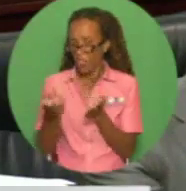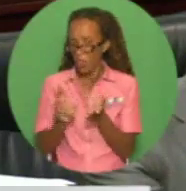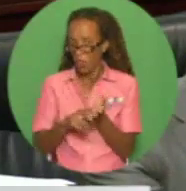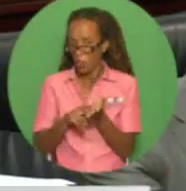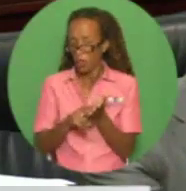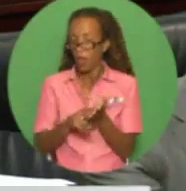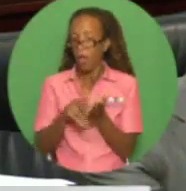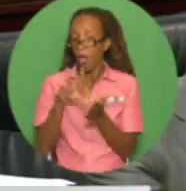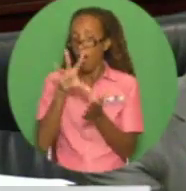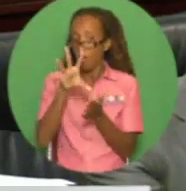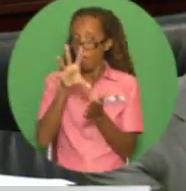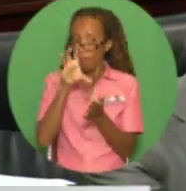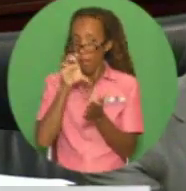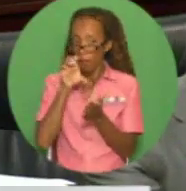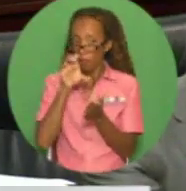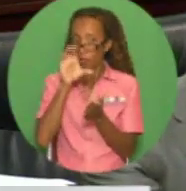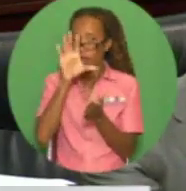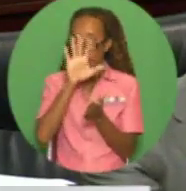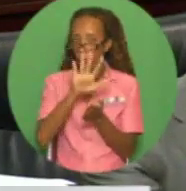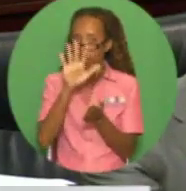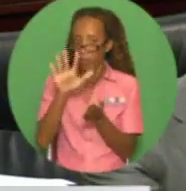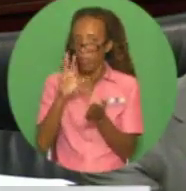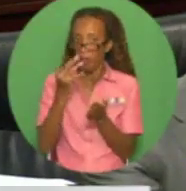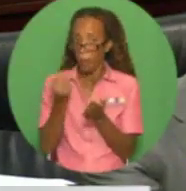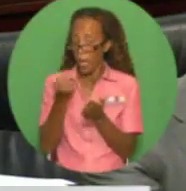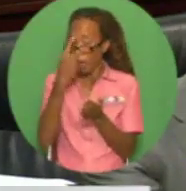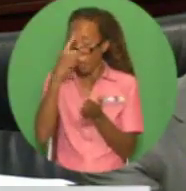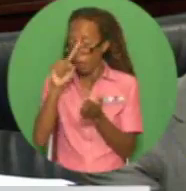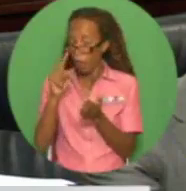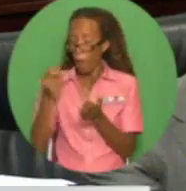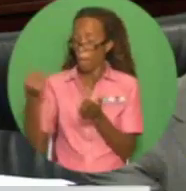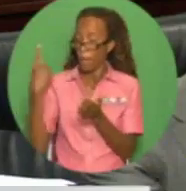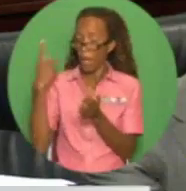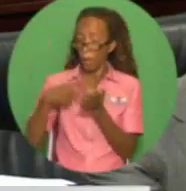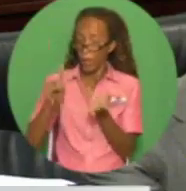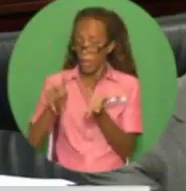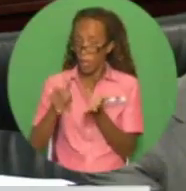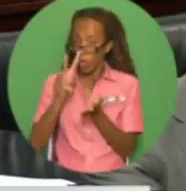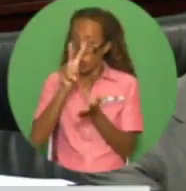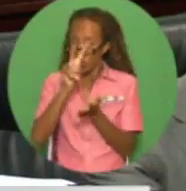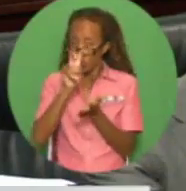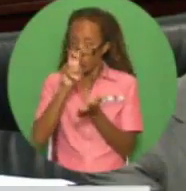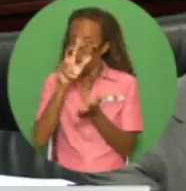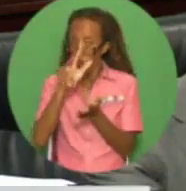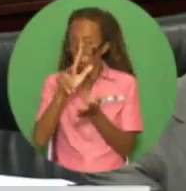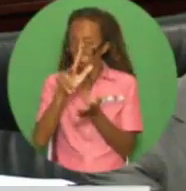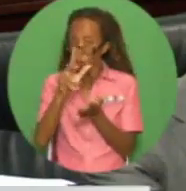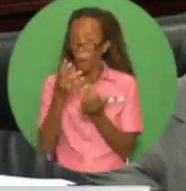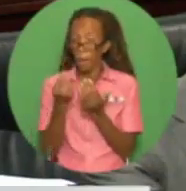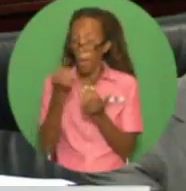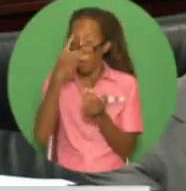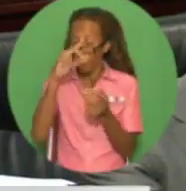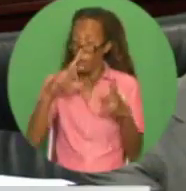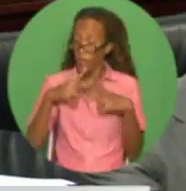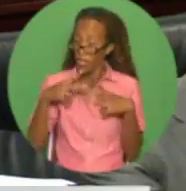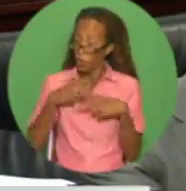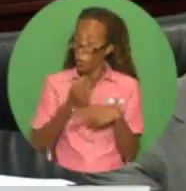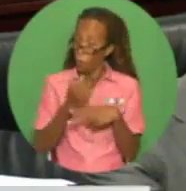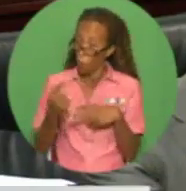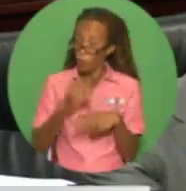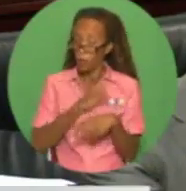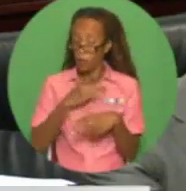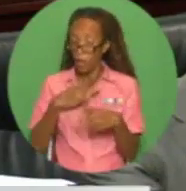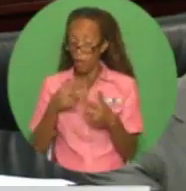$555 million in back pay for all employees, $203 million in vacation pay for all employees,